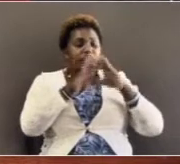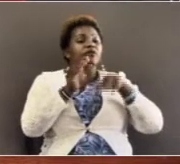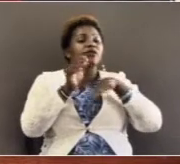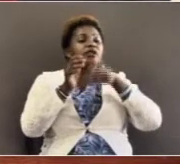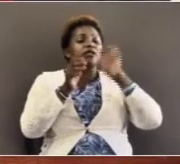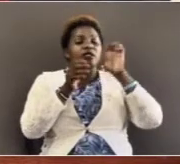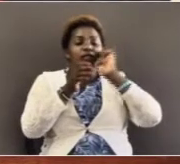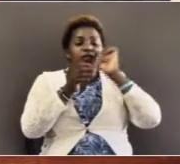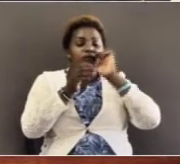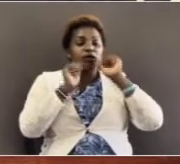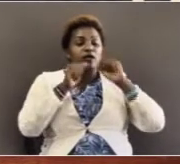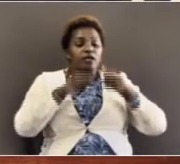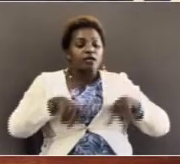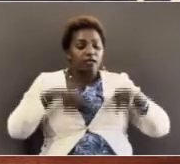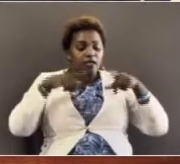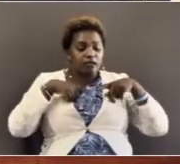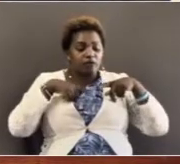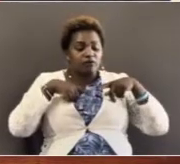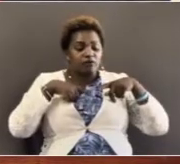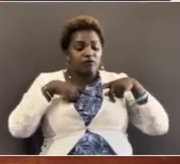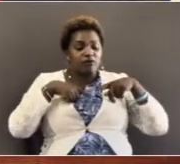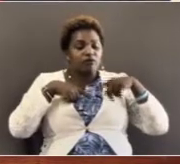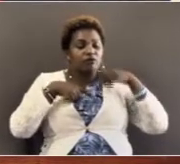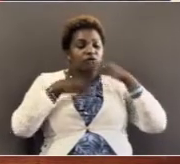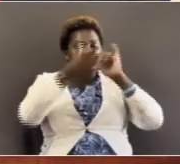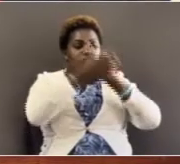so that I could live among them.